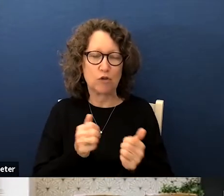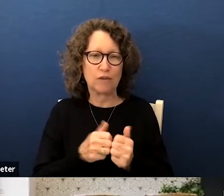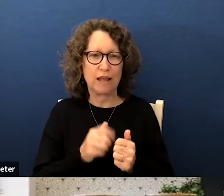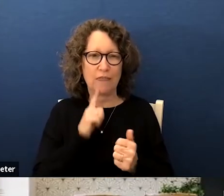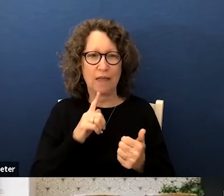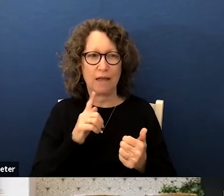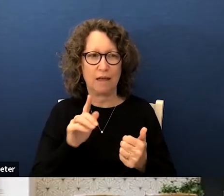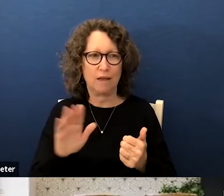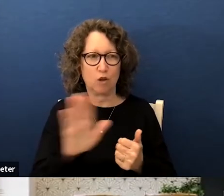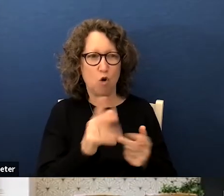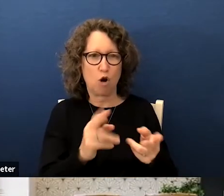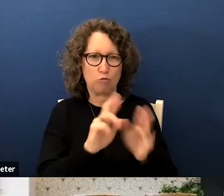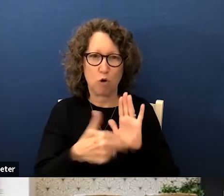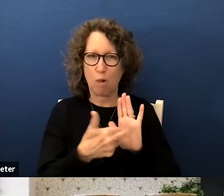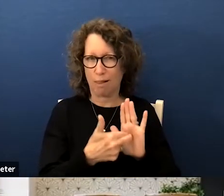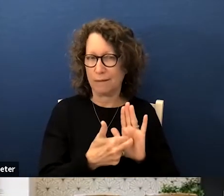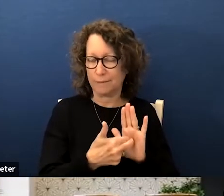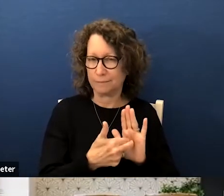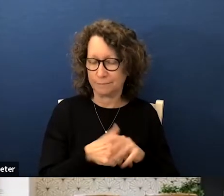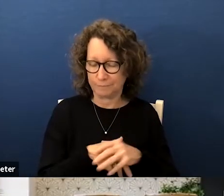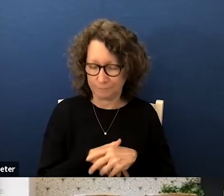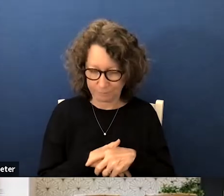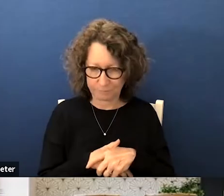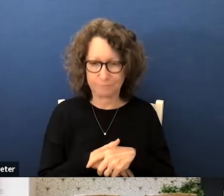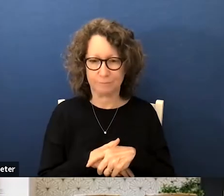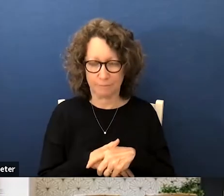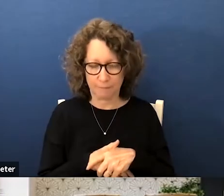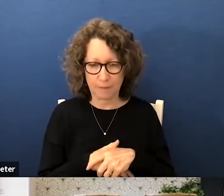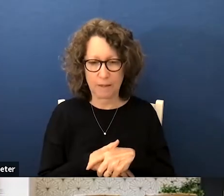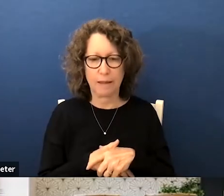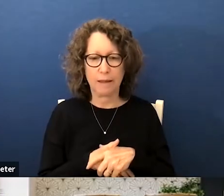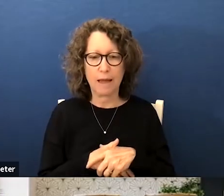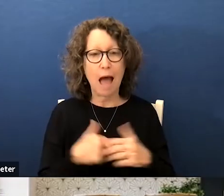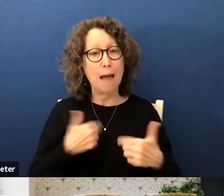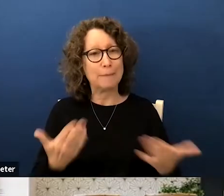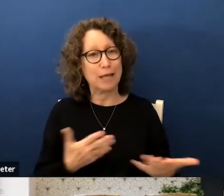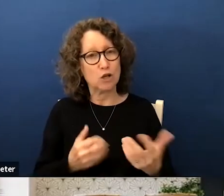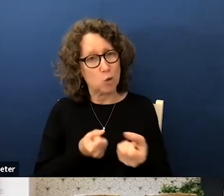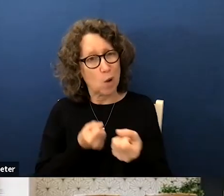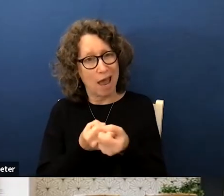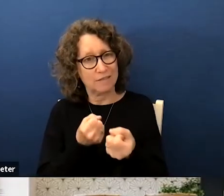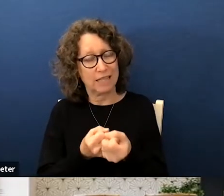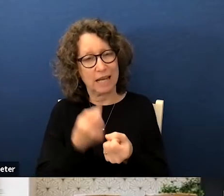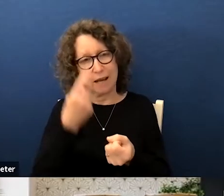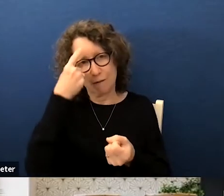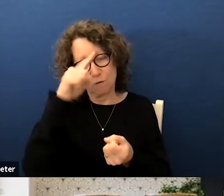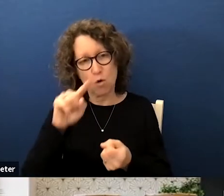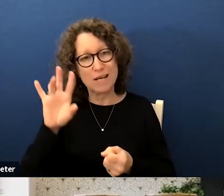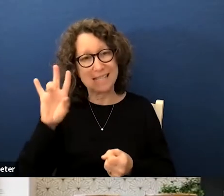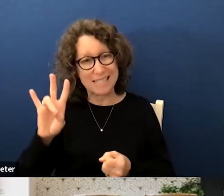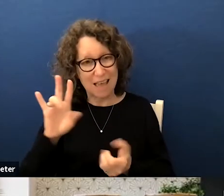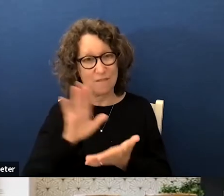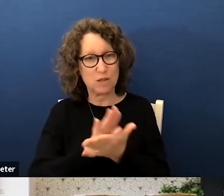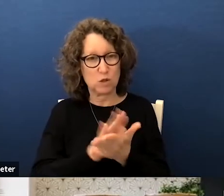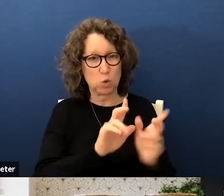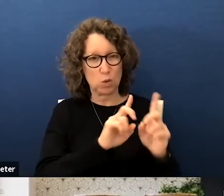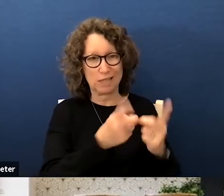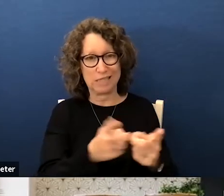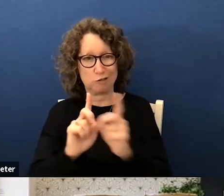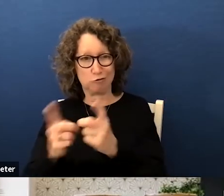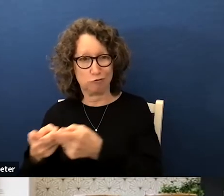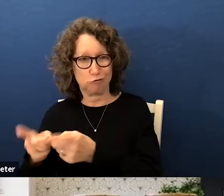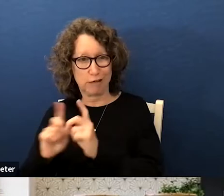the capacity that you now uh find yourselves the um i'm here to advocate in favor of seven districts um